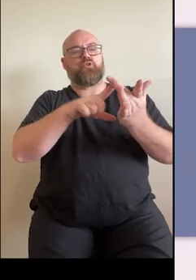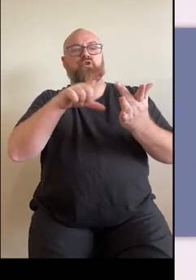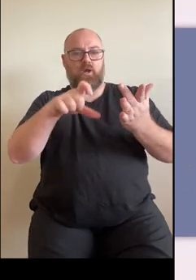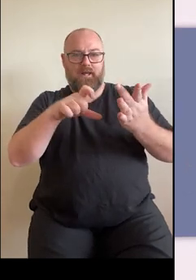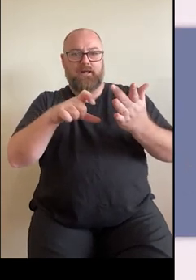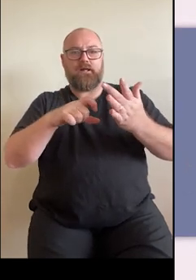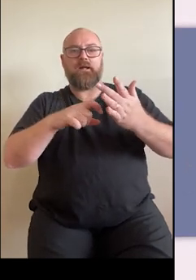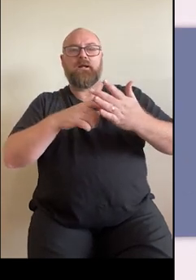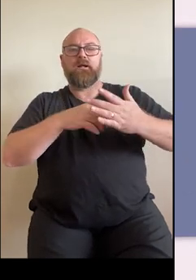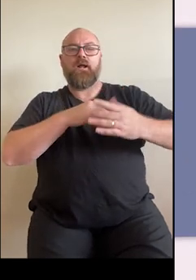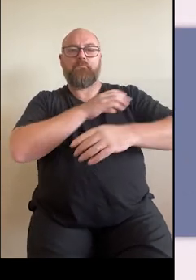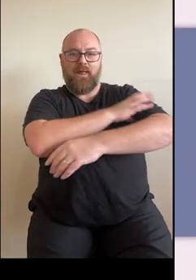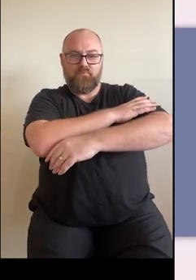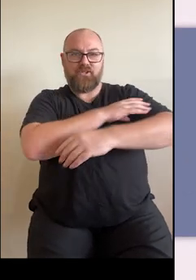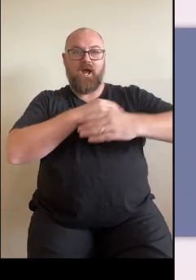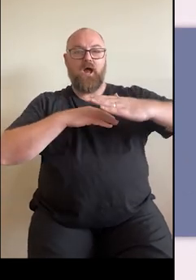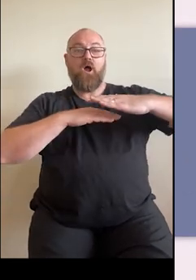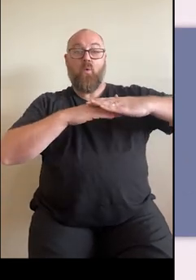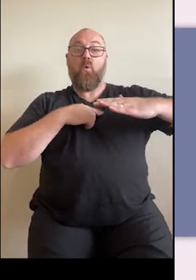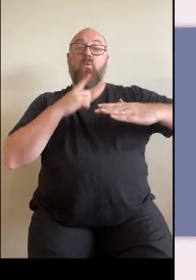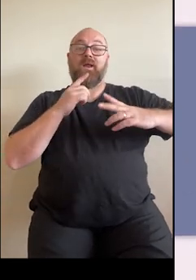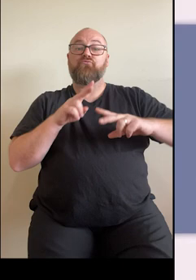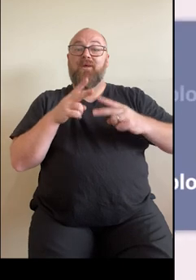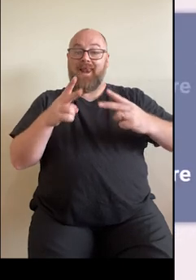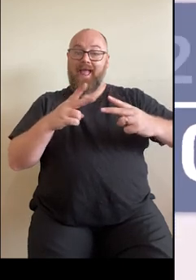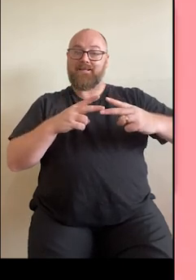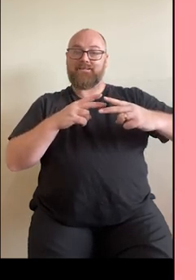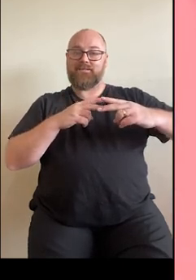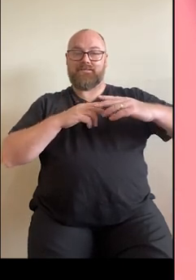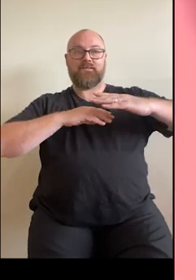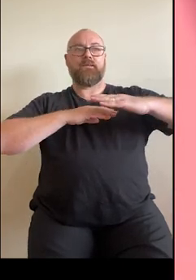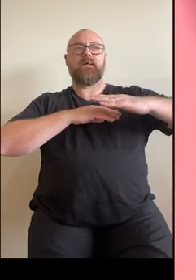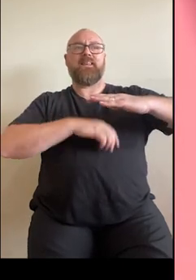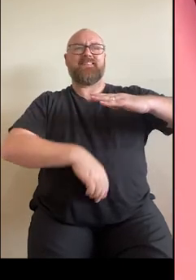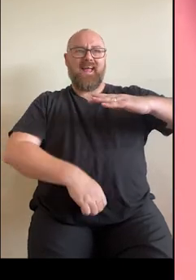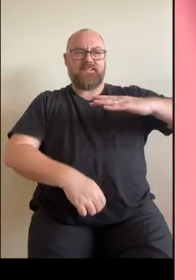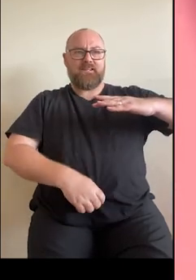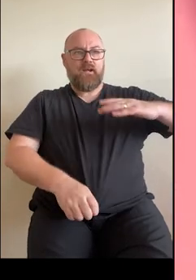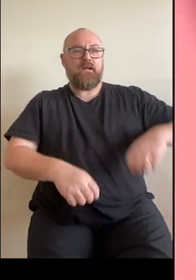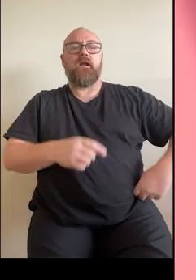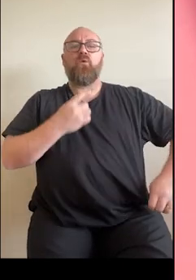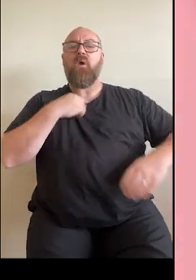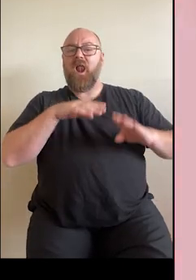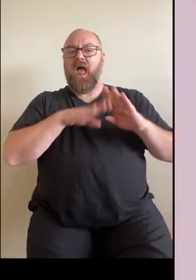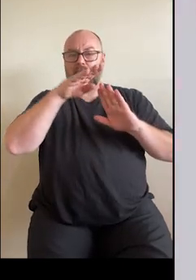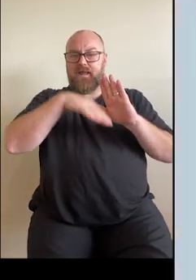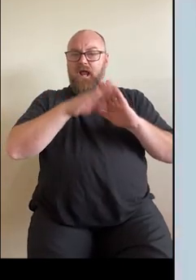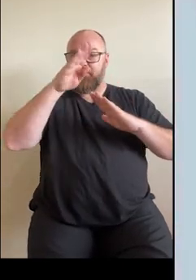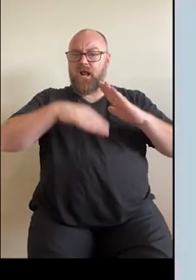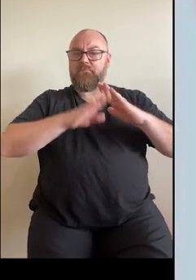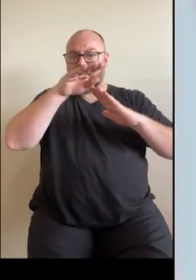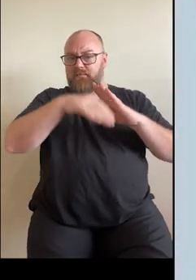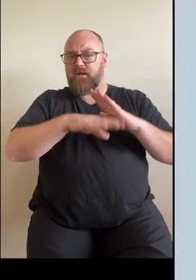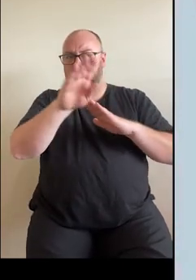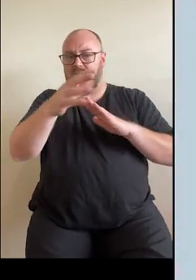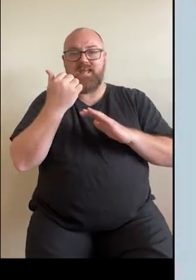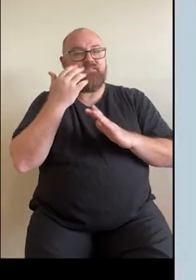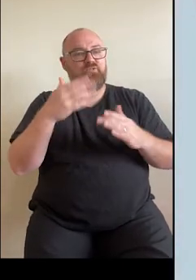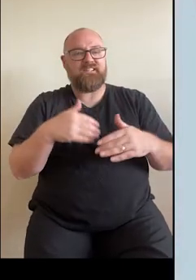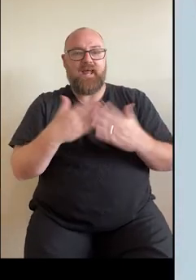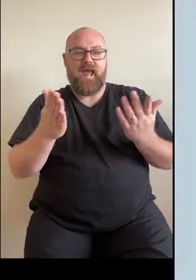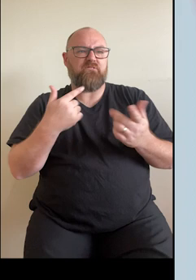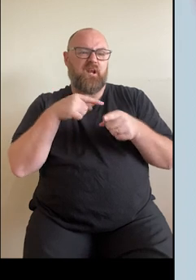when your heart muscle is relaxed between beats. Your blood pressure goes up and down naturally throughout the day,